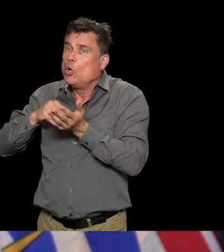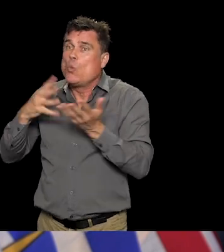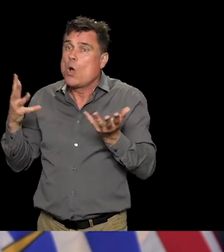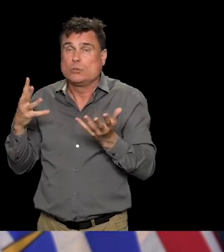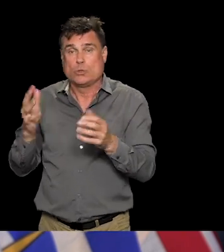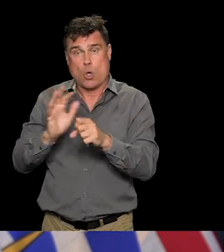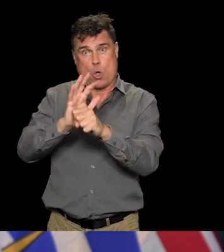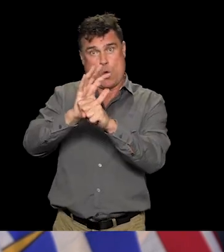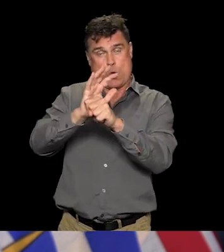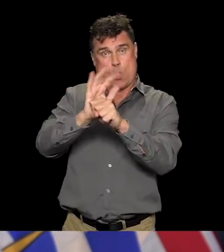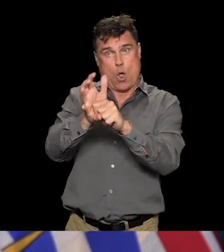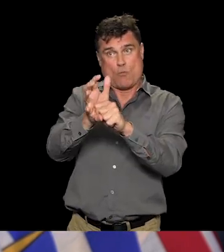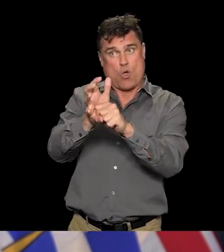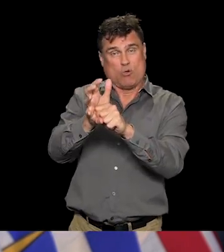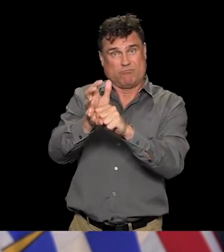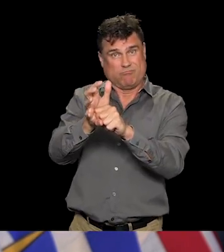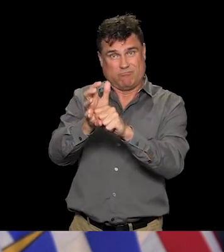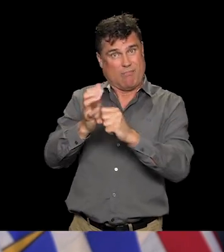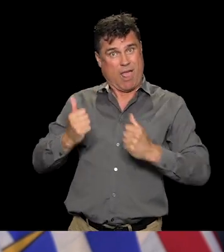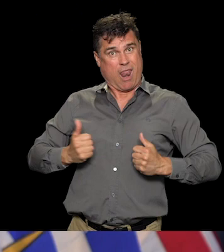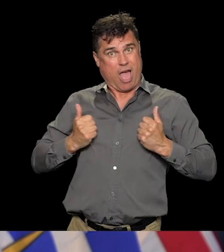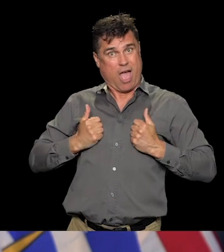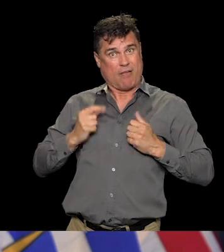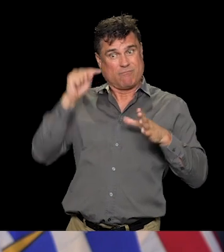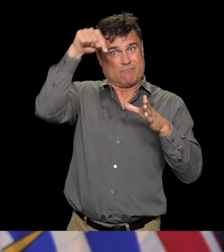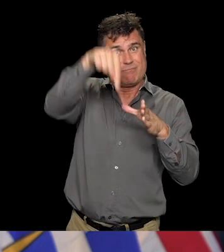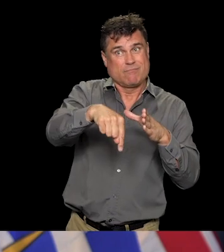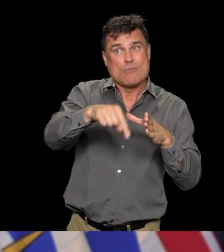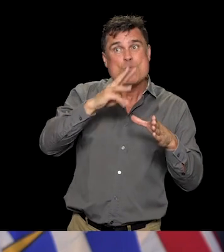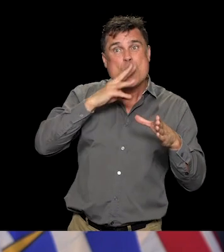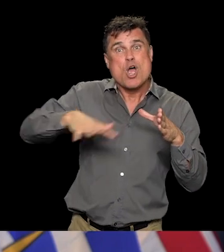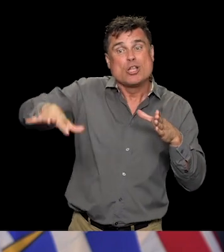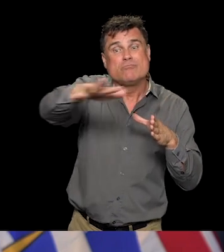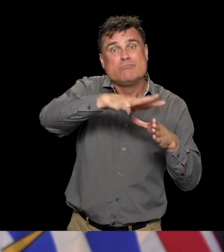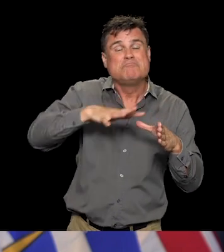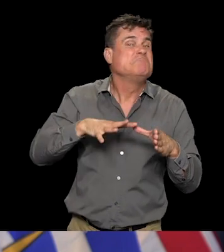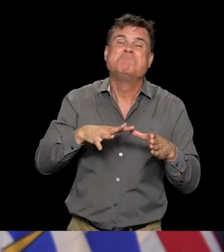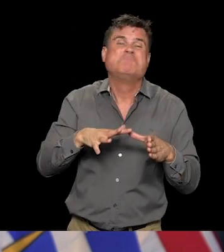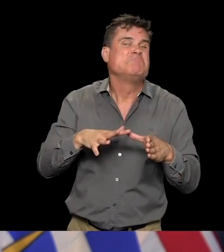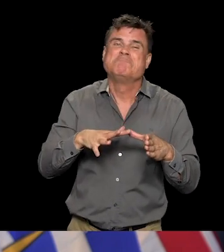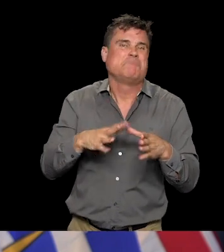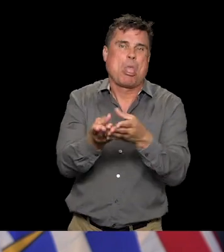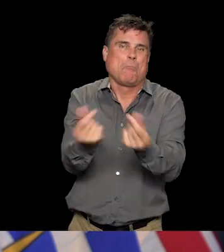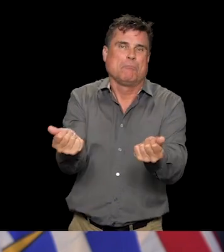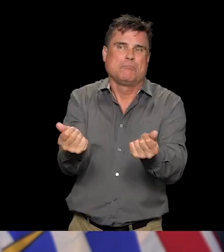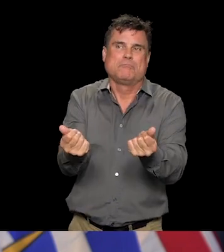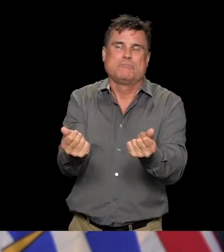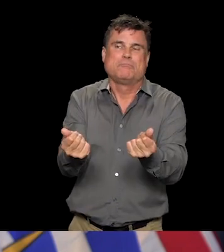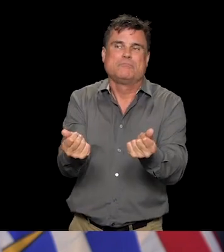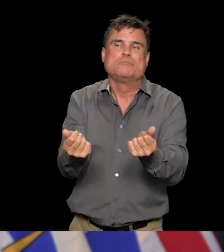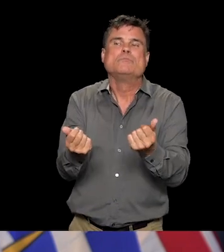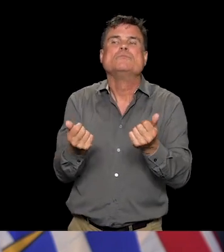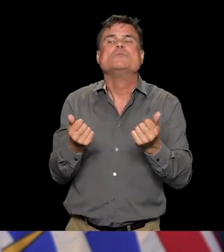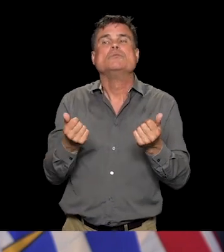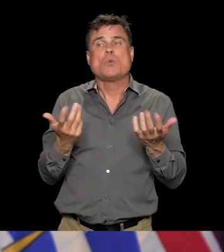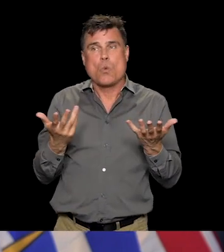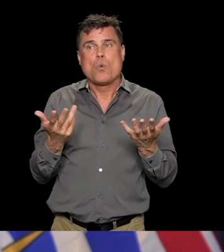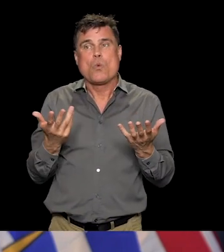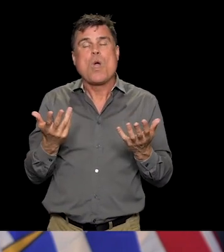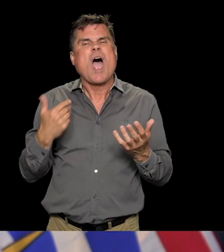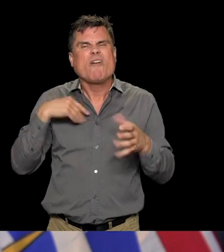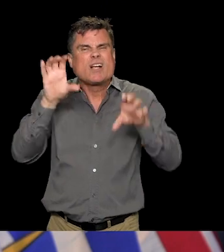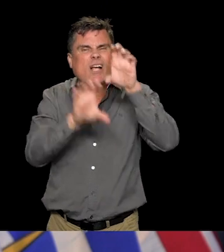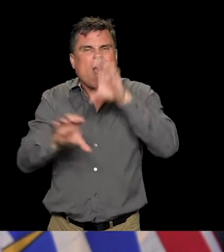virus doesn't transmit in especially chlorinated or ozonated water or salt water so yes. The